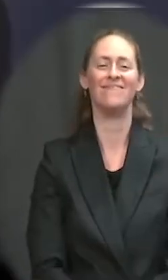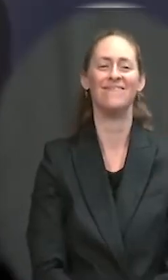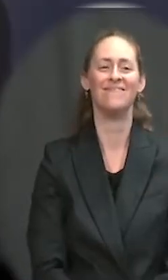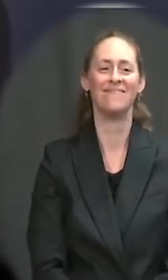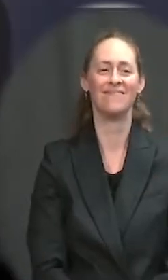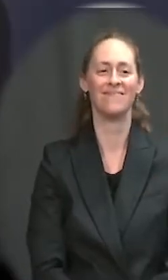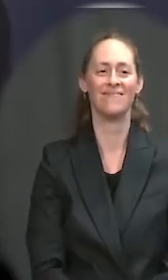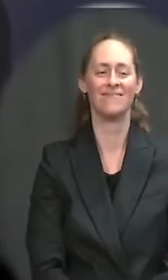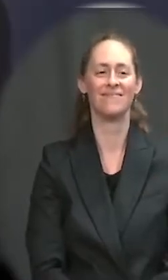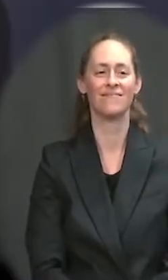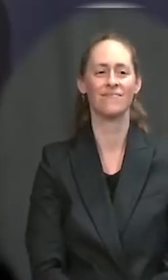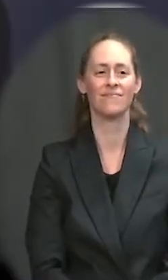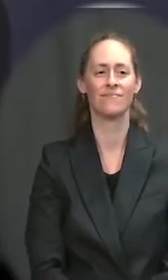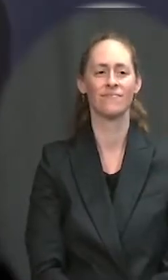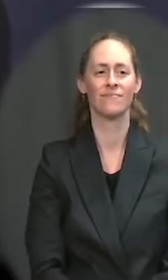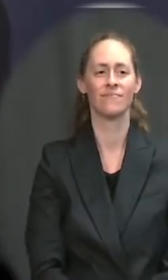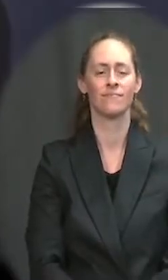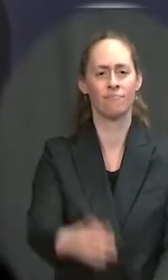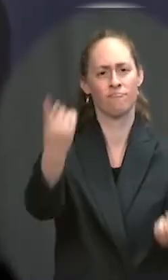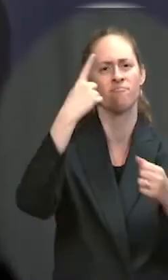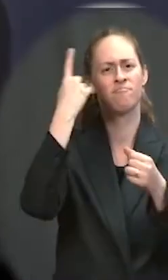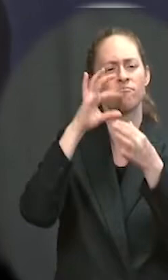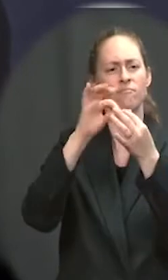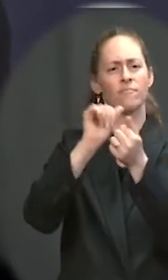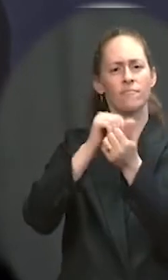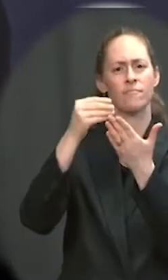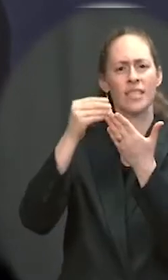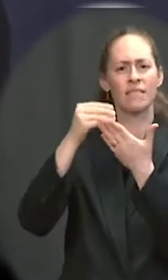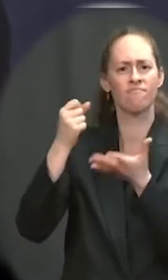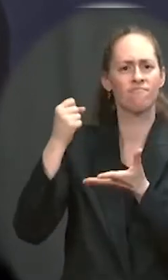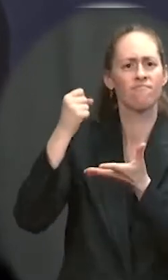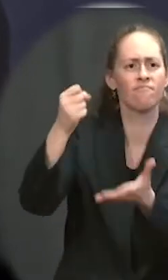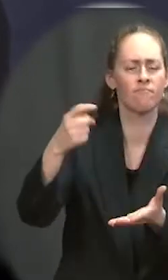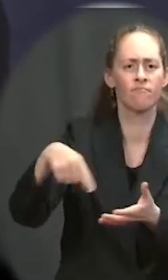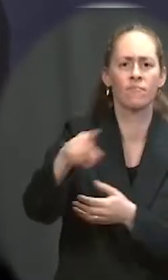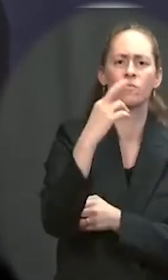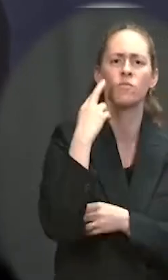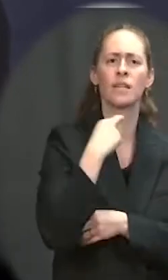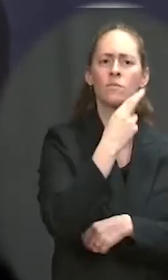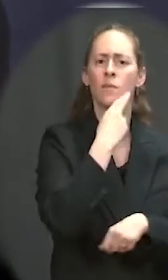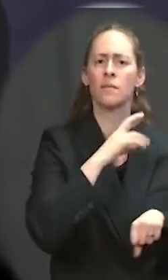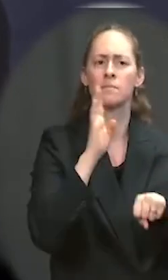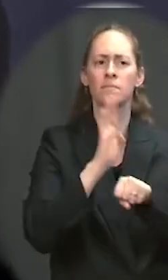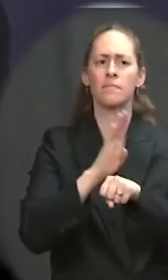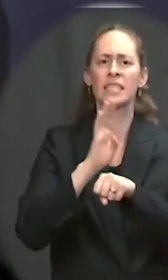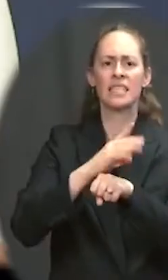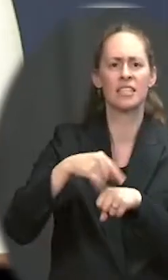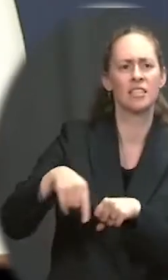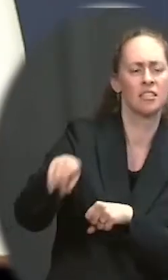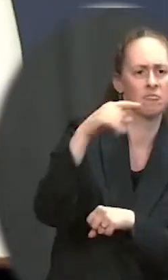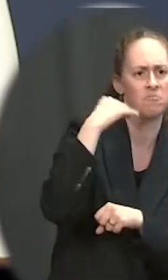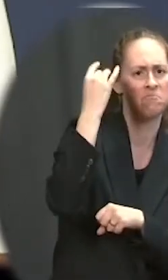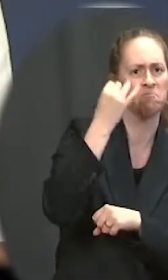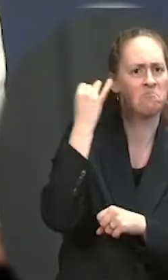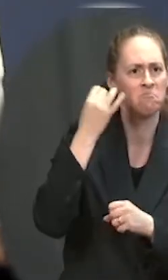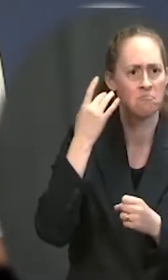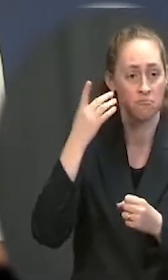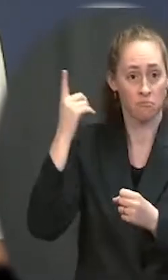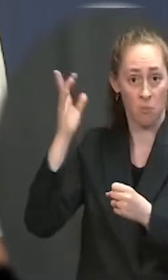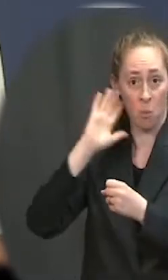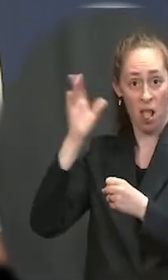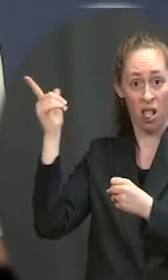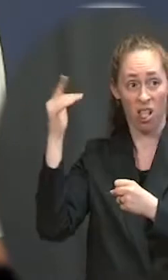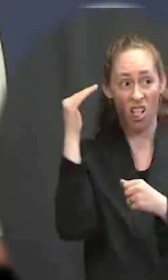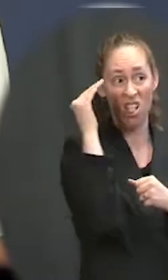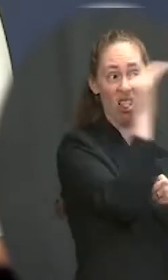will they start being awarded, and does the president envision having to ask Congress for more money for this? Well, on the second piece, the first